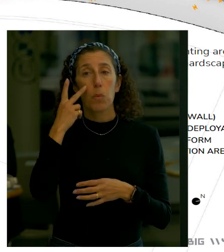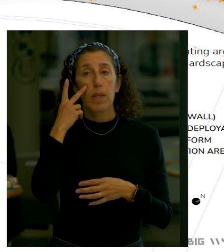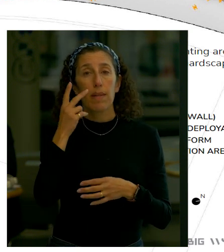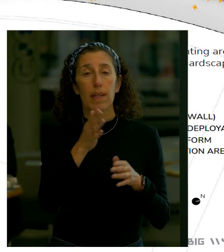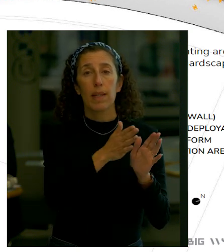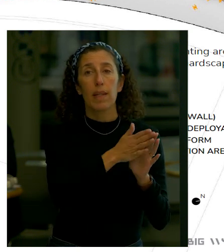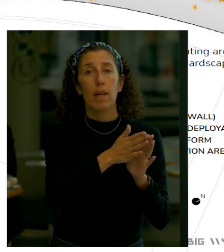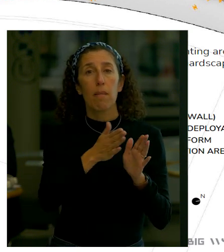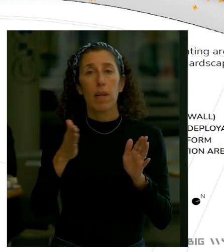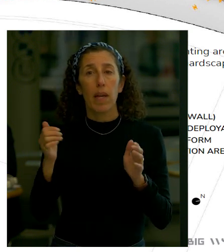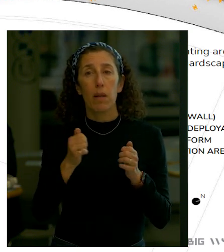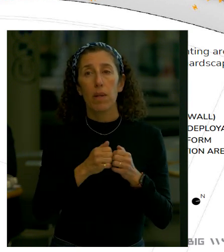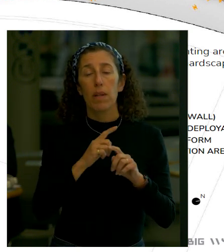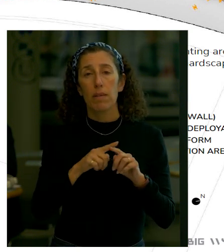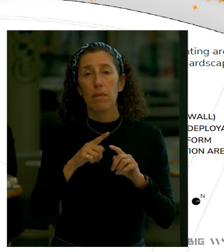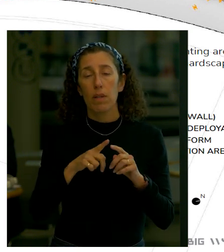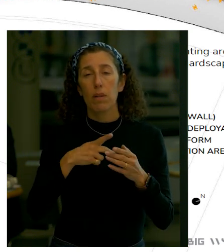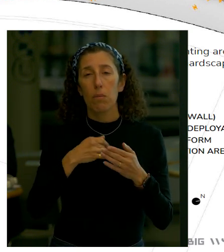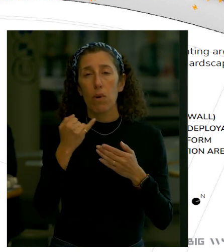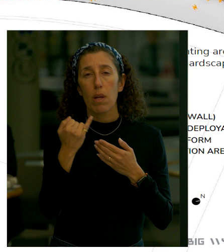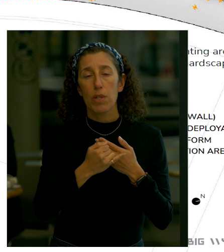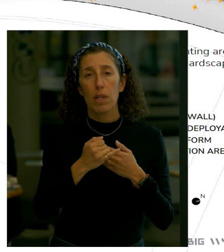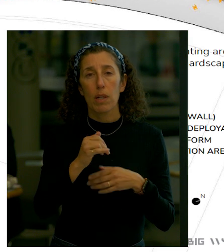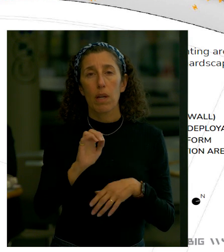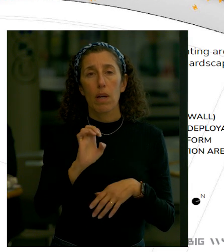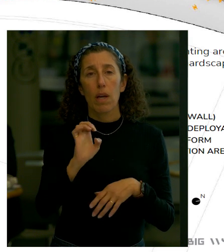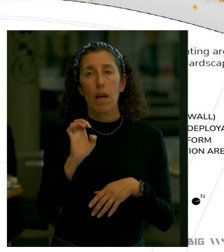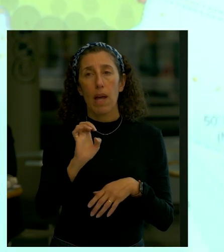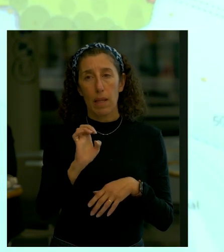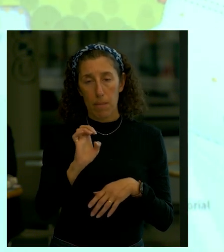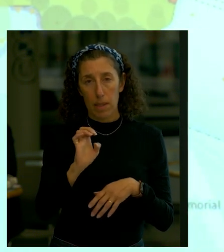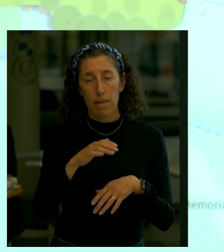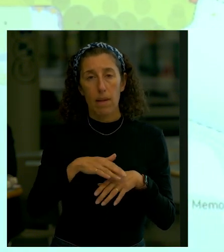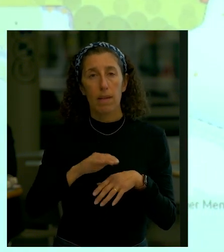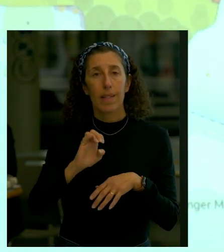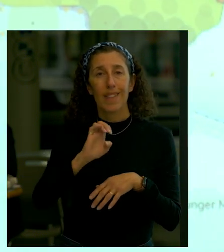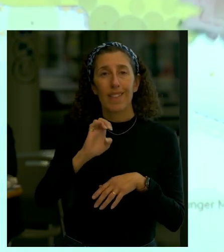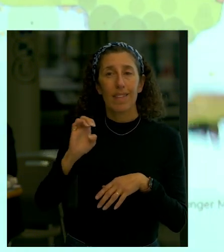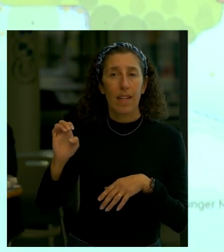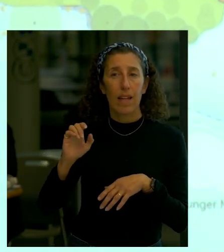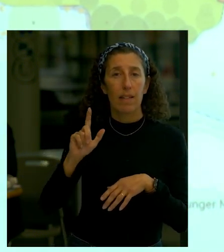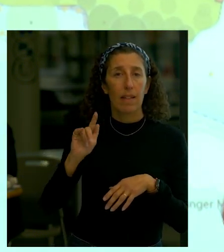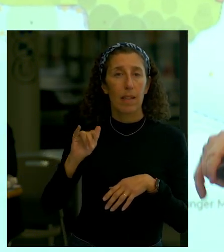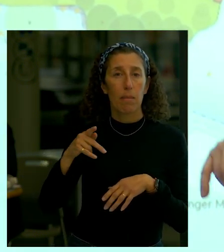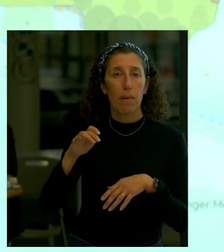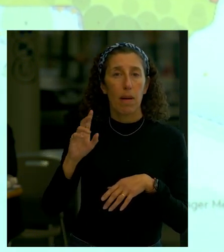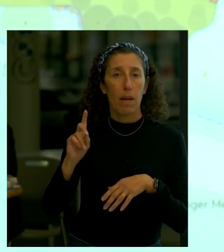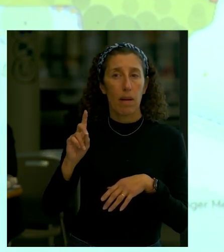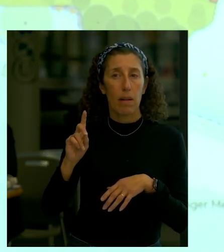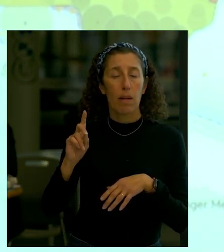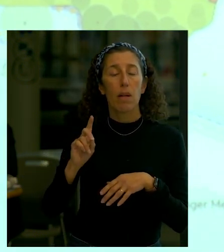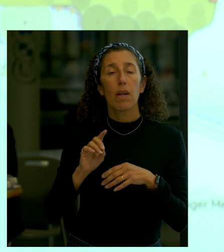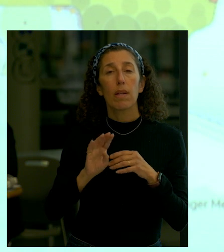elements go like I said on the east side of the lily pond and the wall is integrated into